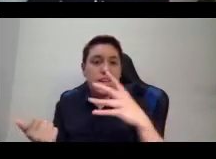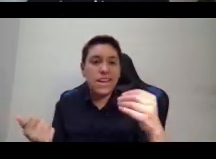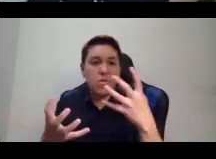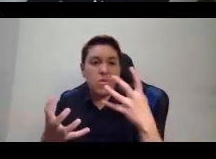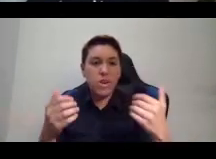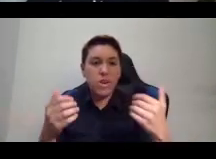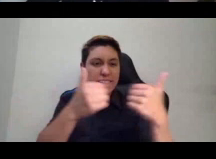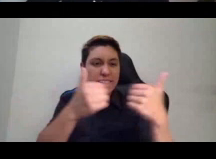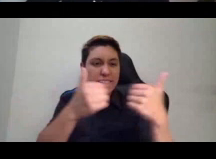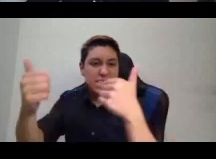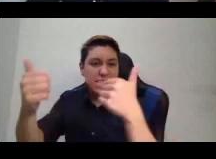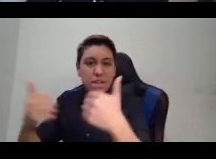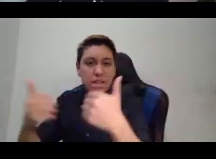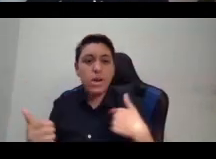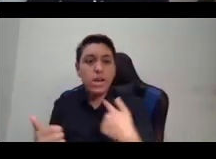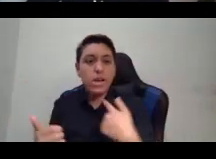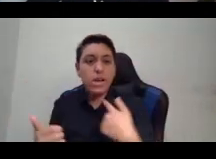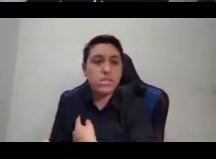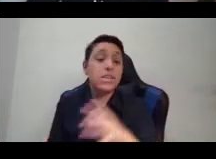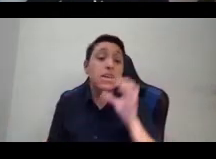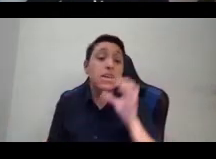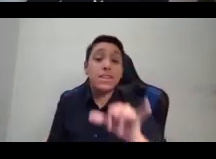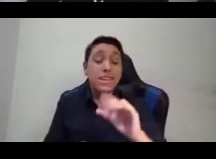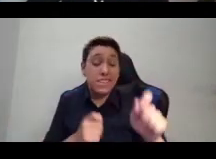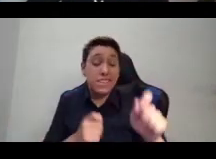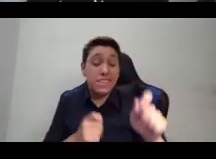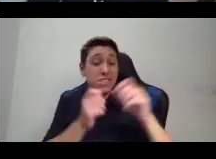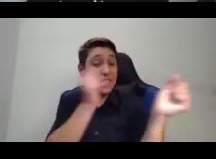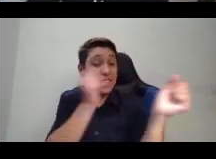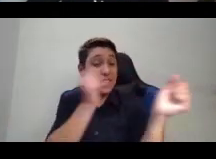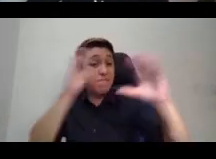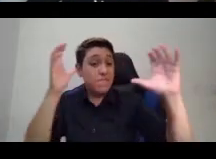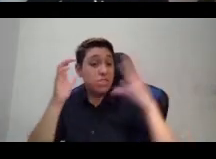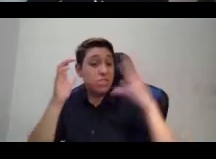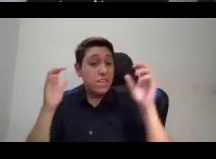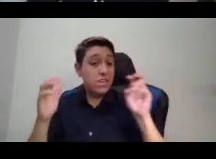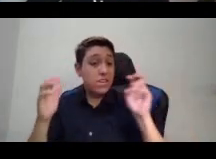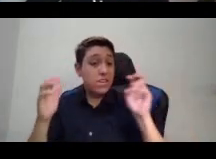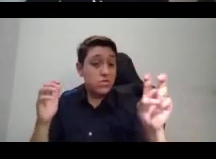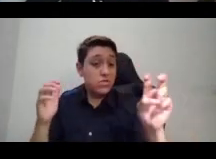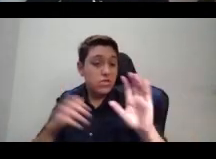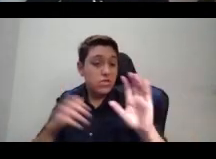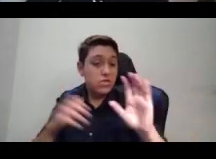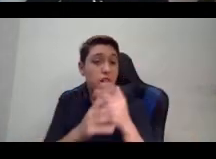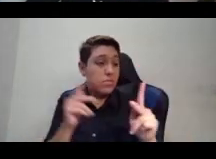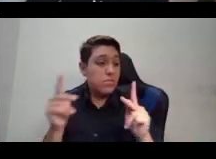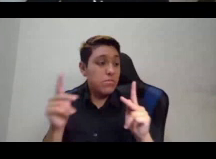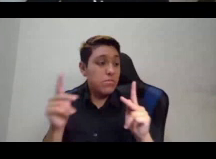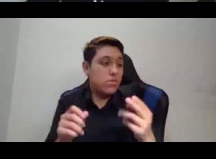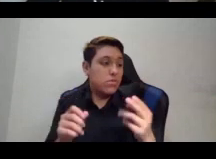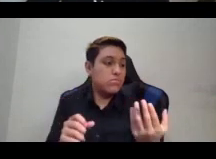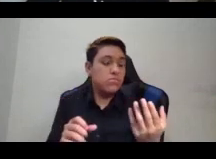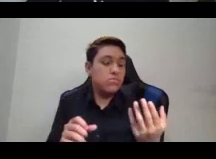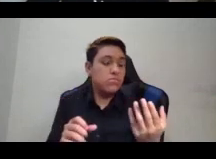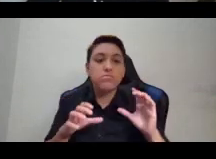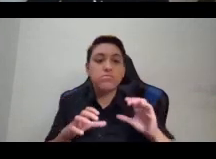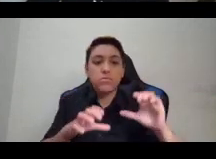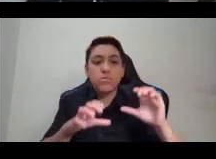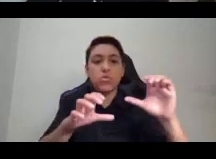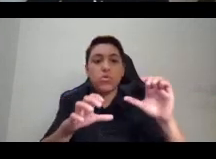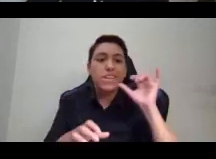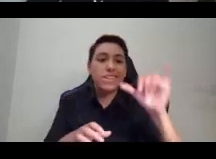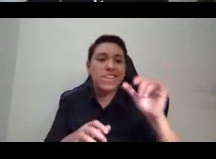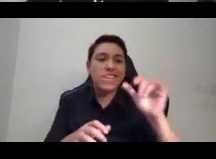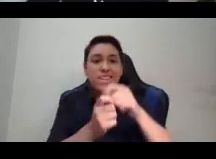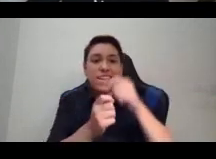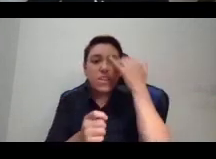specific vision and journey that all of these folks are on is exactly why they have been targeted